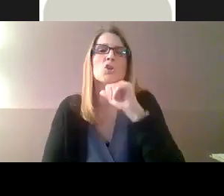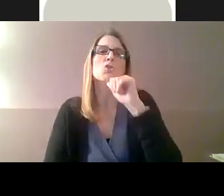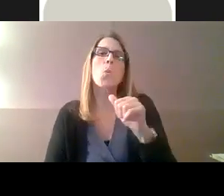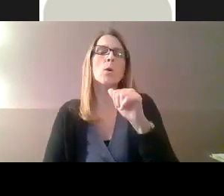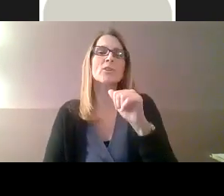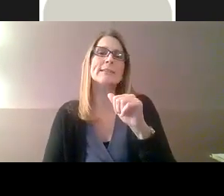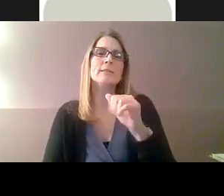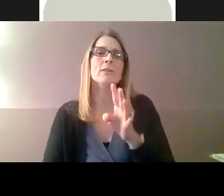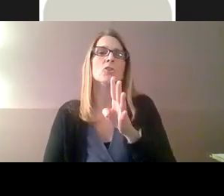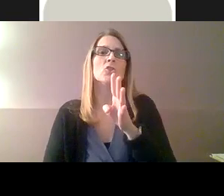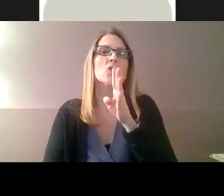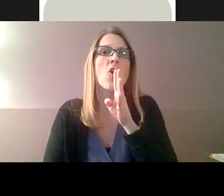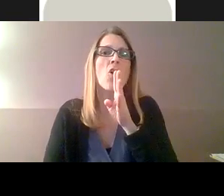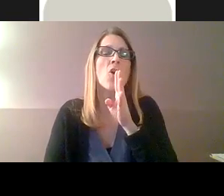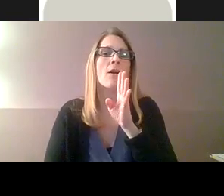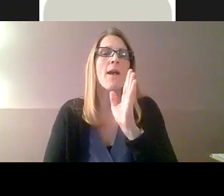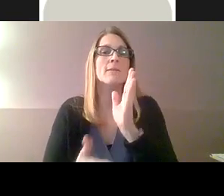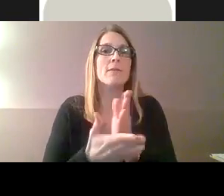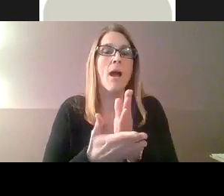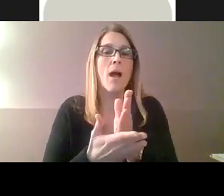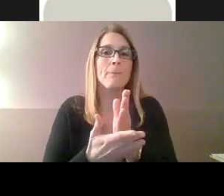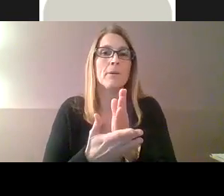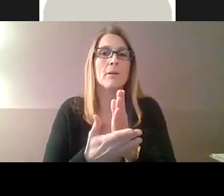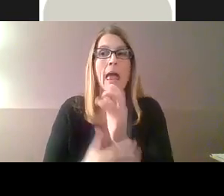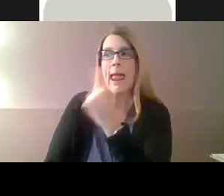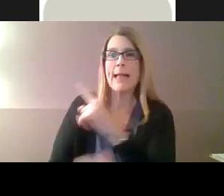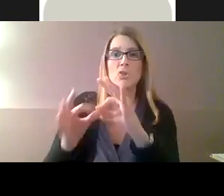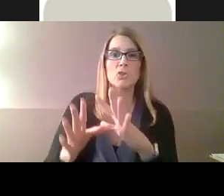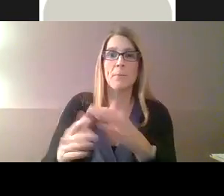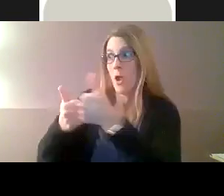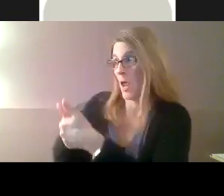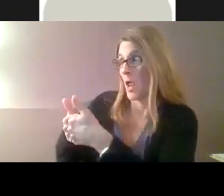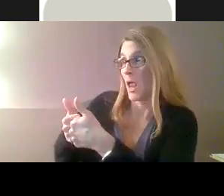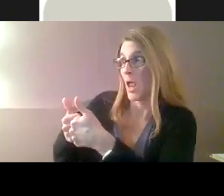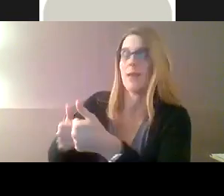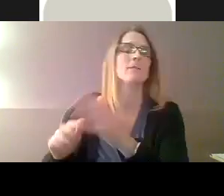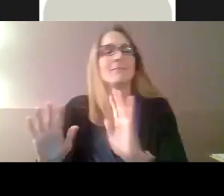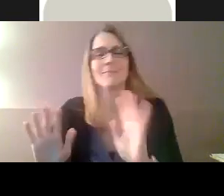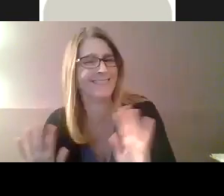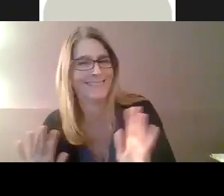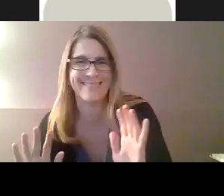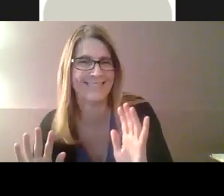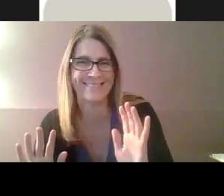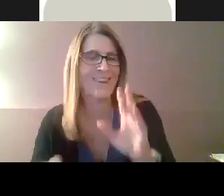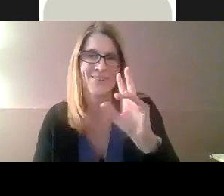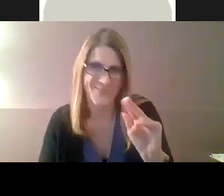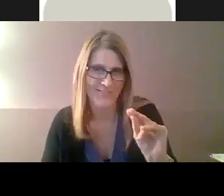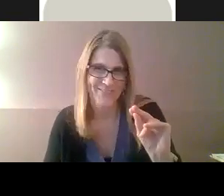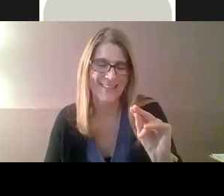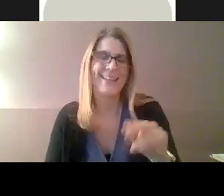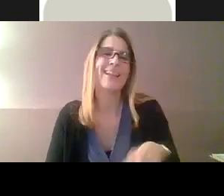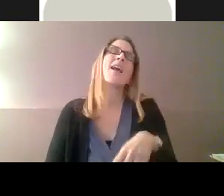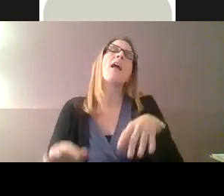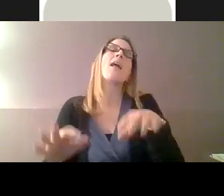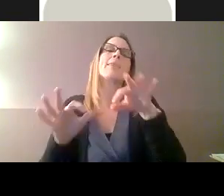And then also just speak normally. Some people think that they have to stop, talk, ask the